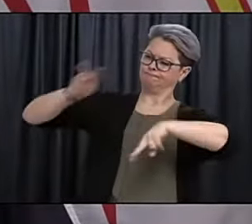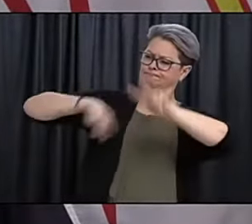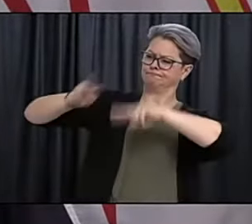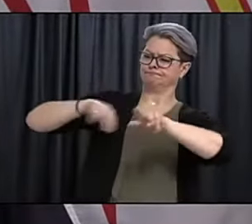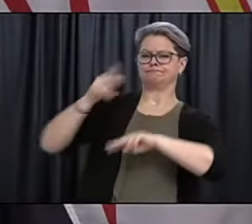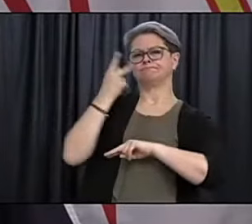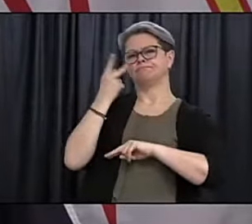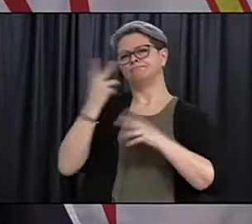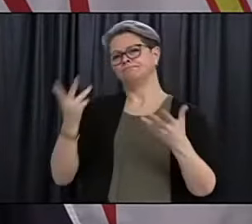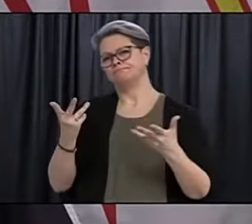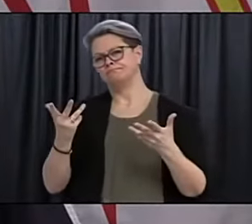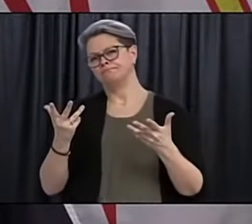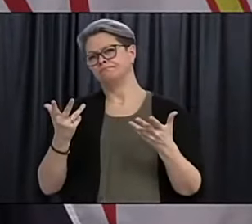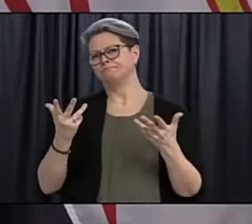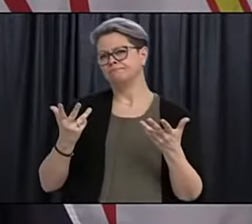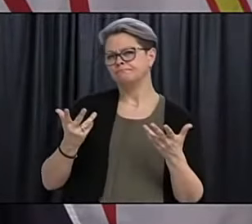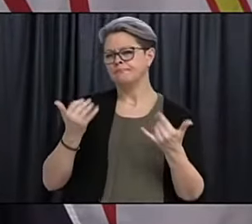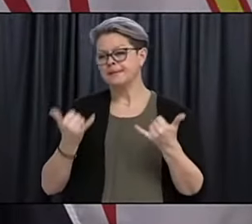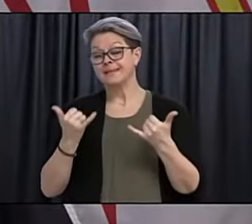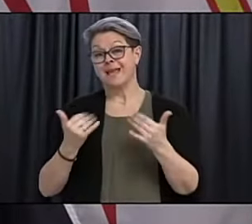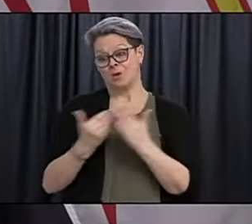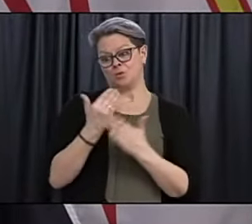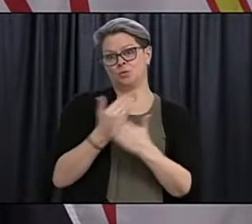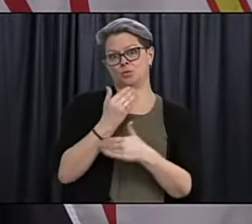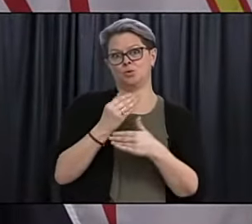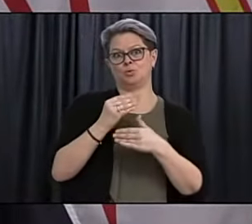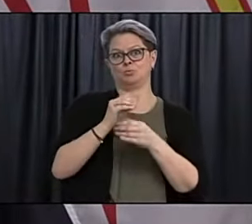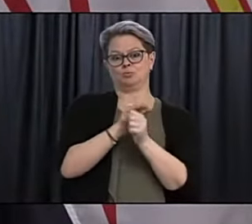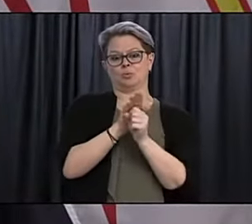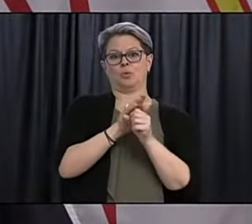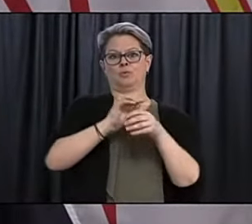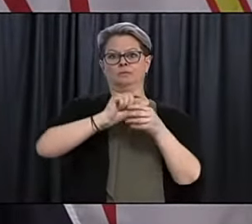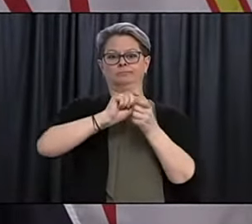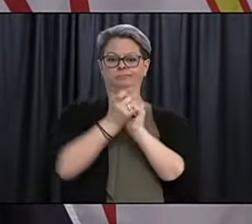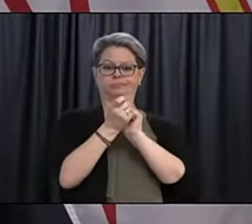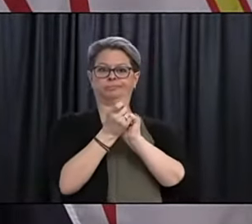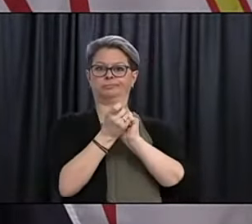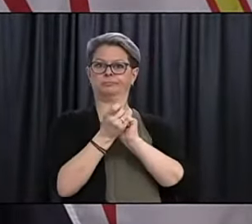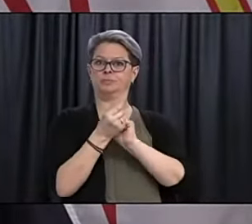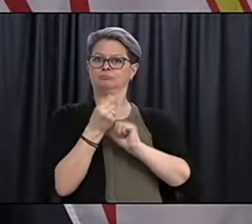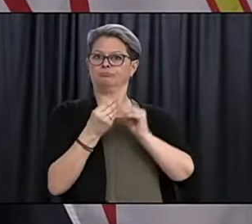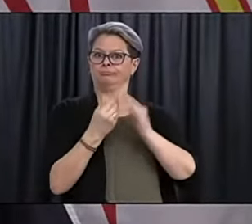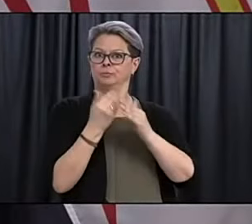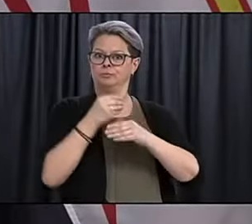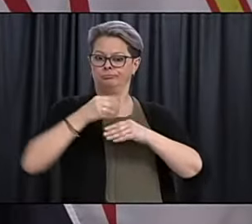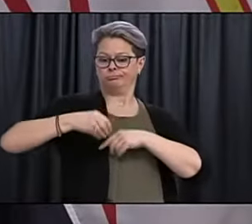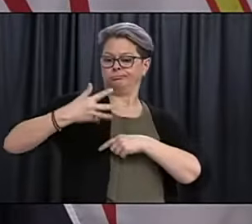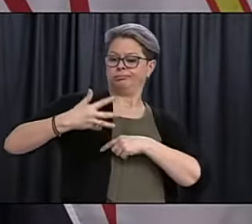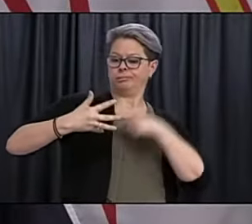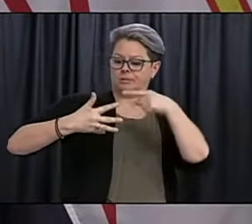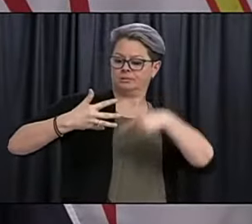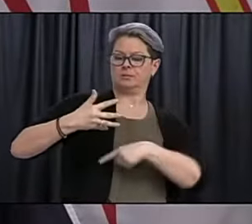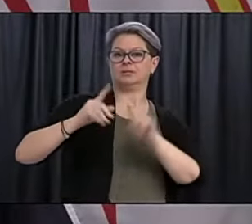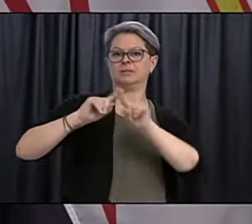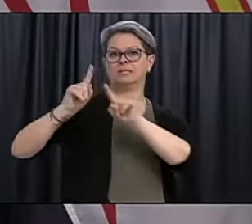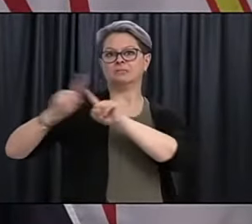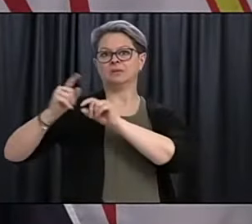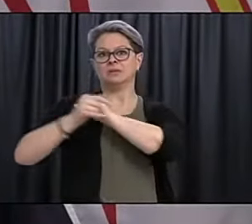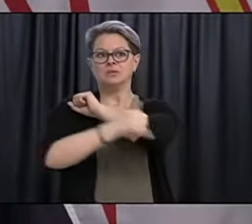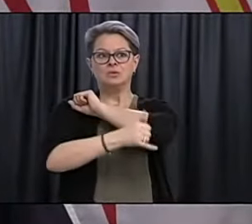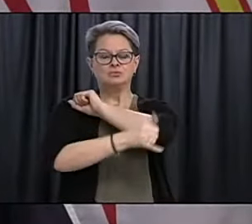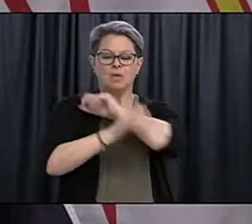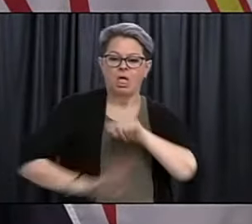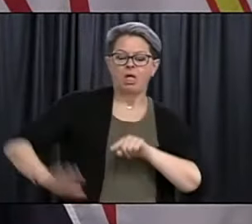this day and age of variants now and seeing those rise in many countries around the world as well as in our own